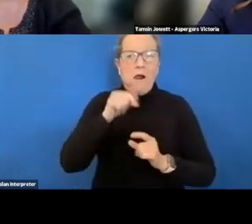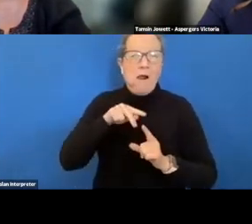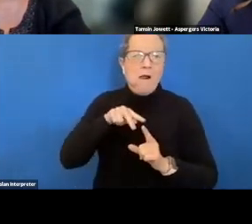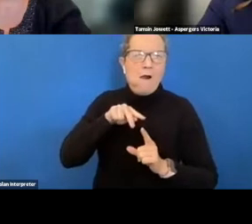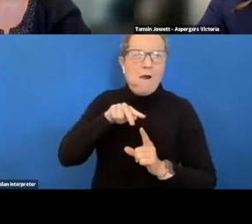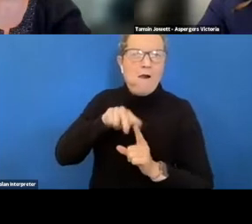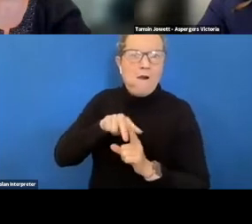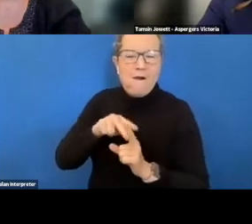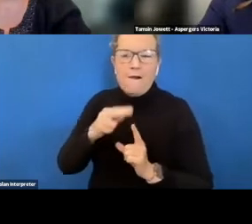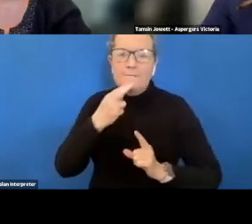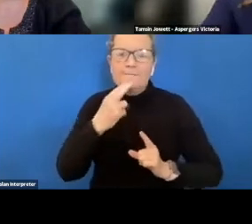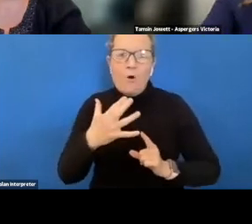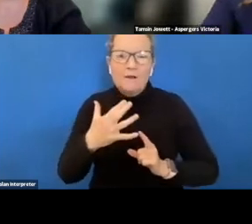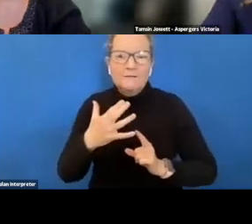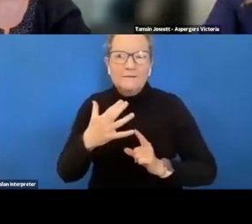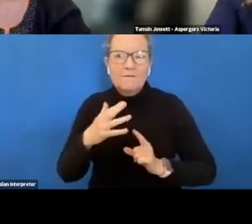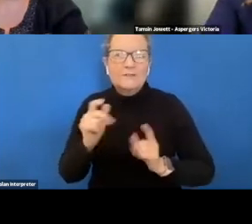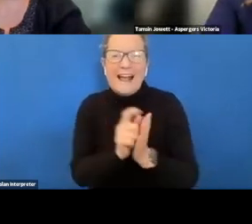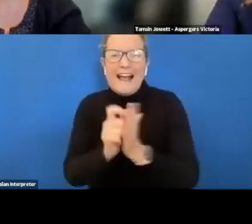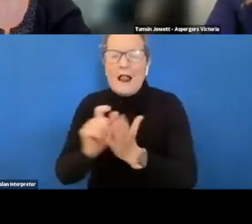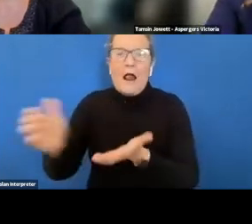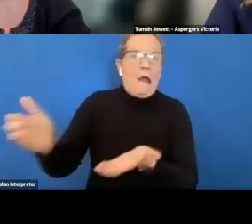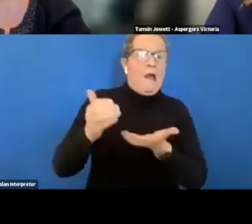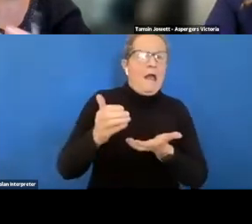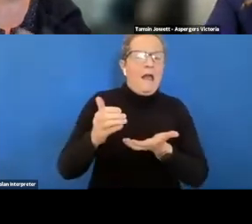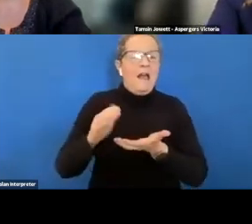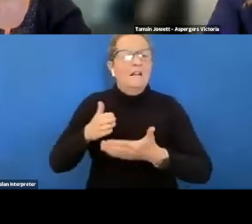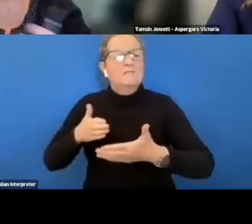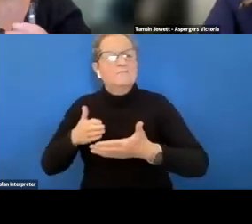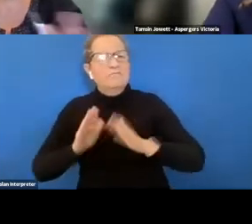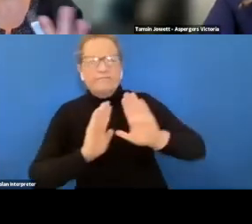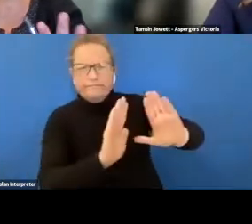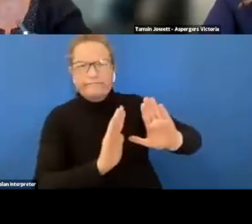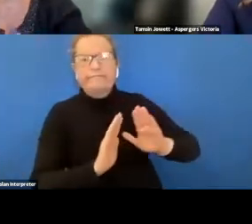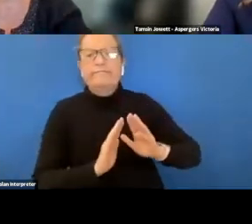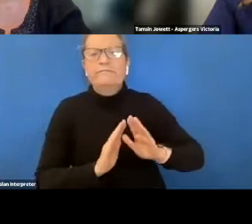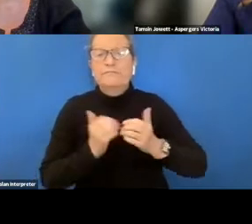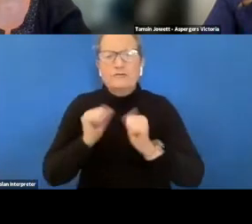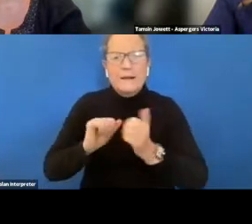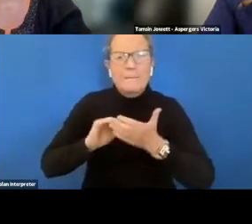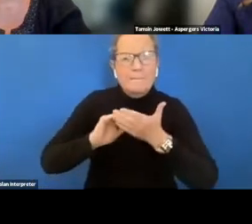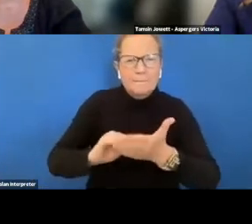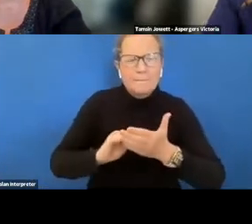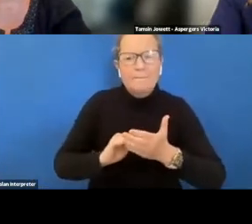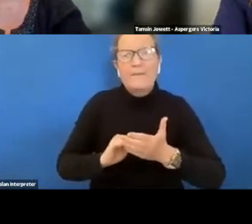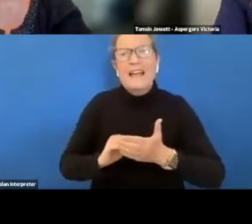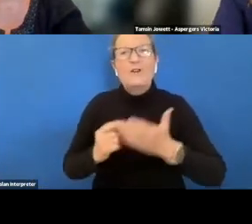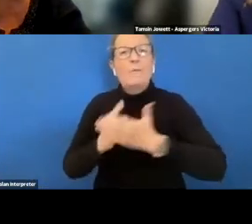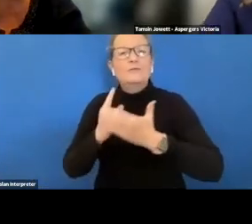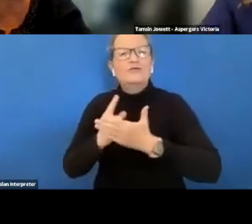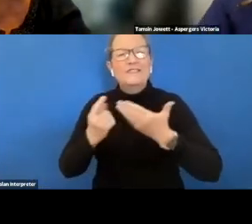exploitation and accessing opportunities in the broader contemporary art sector generally